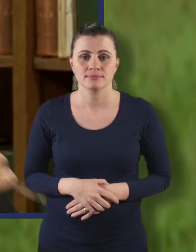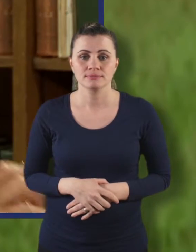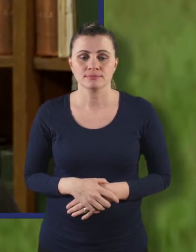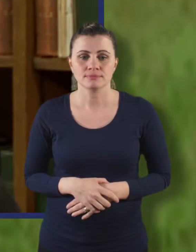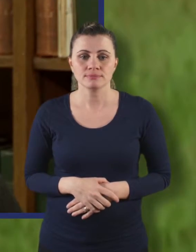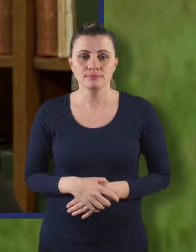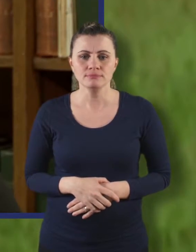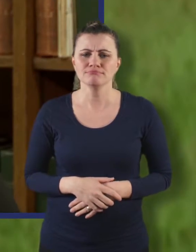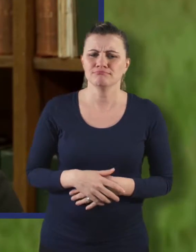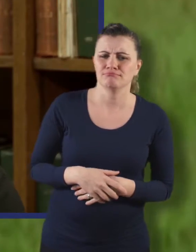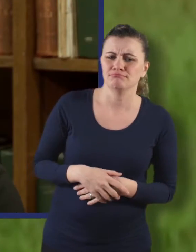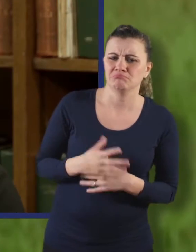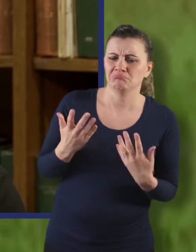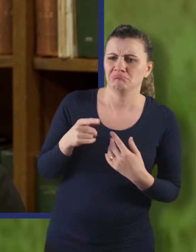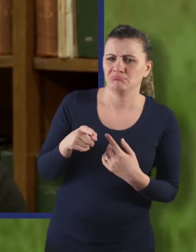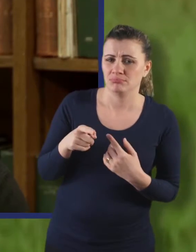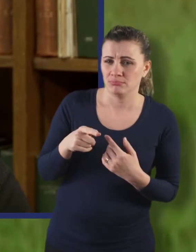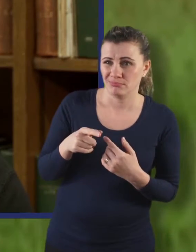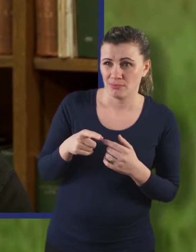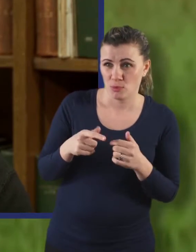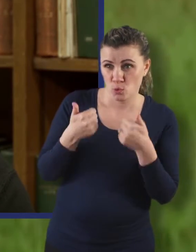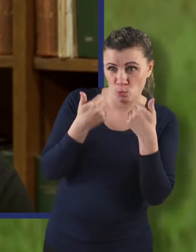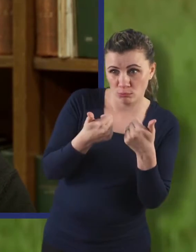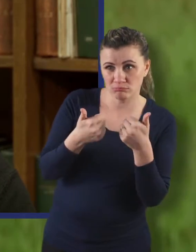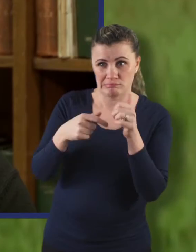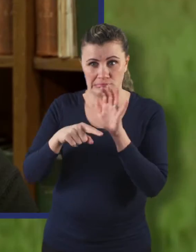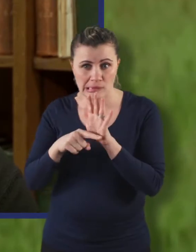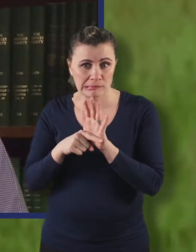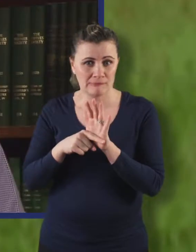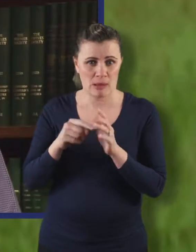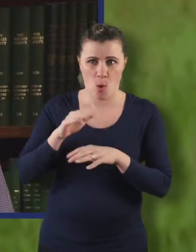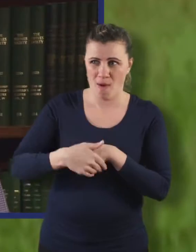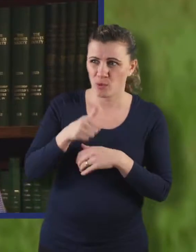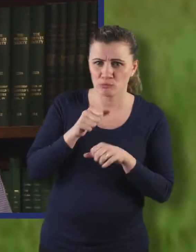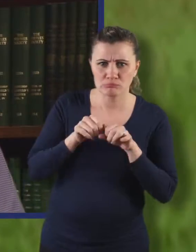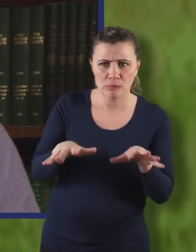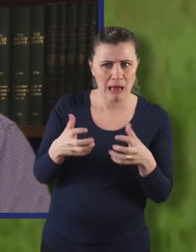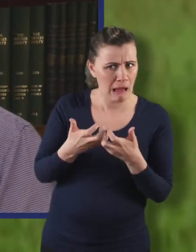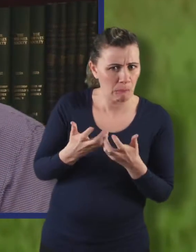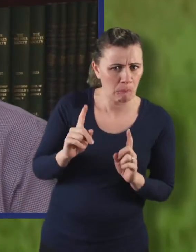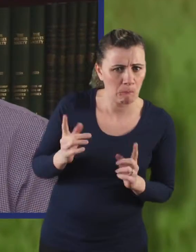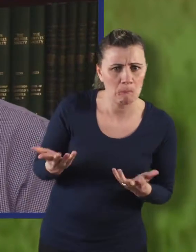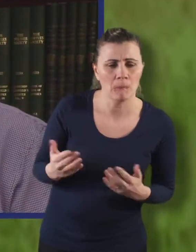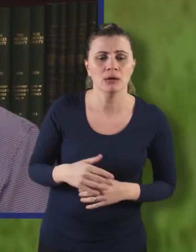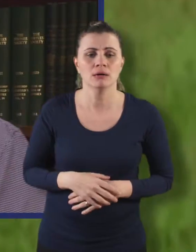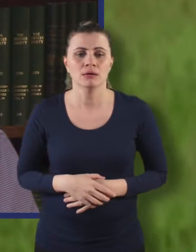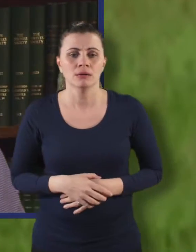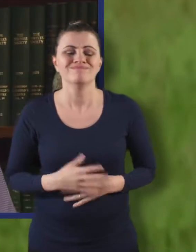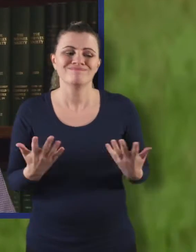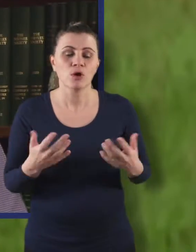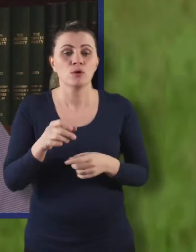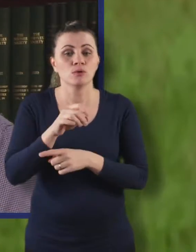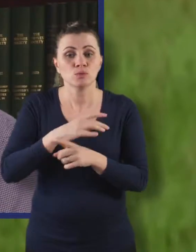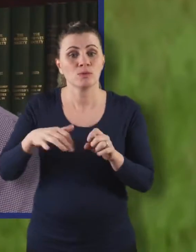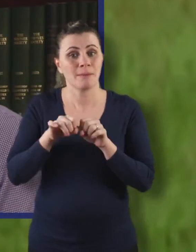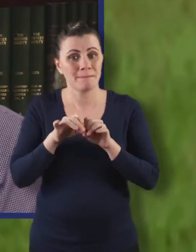What would you say are the pros and cons of using social media? Social media can link you with a lot of people across the